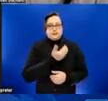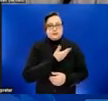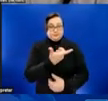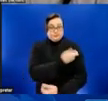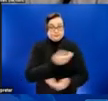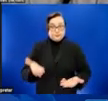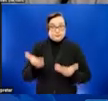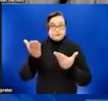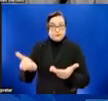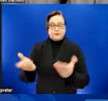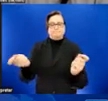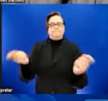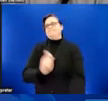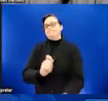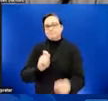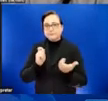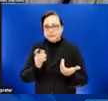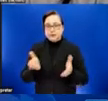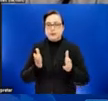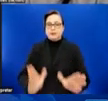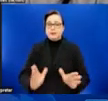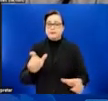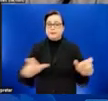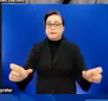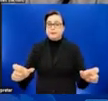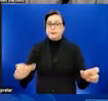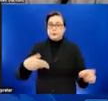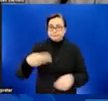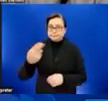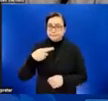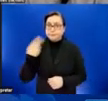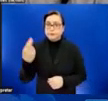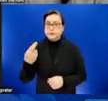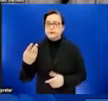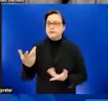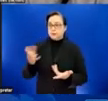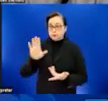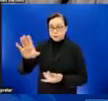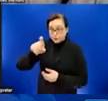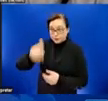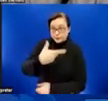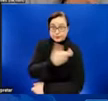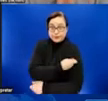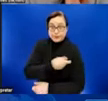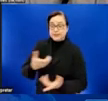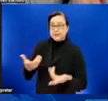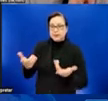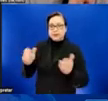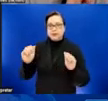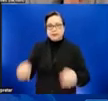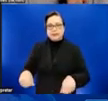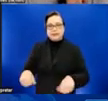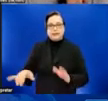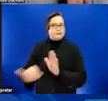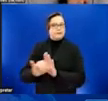Dr. Schrode, to allow persons who are at risk to identify their need for vaccine without having to say exactly